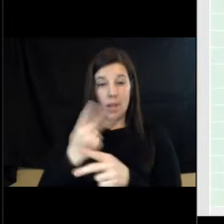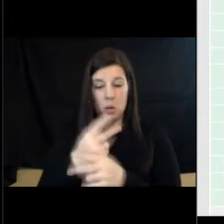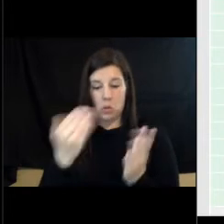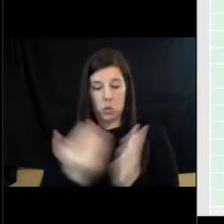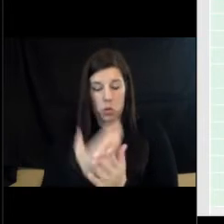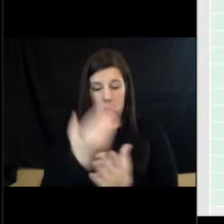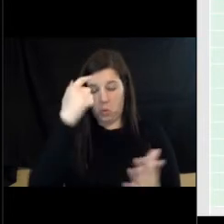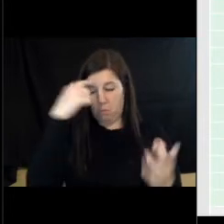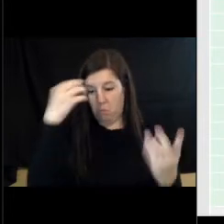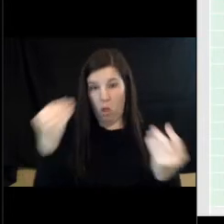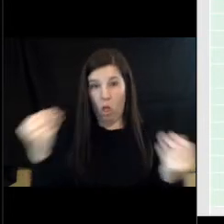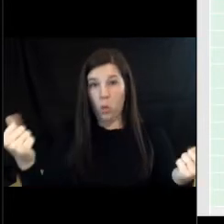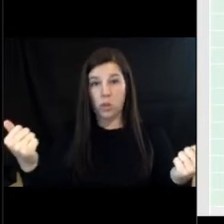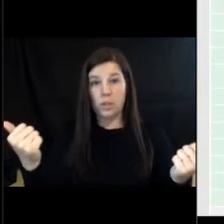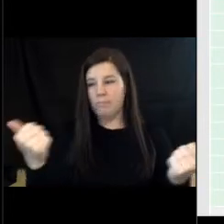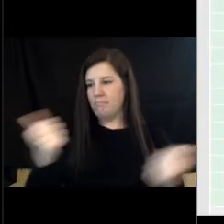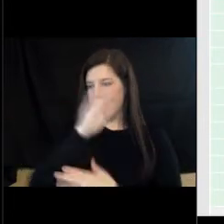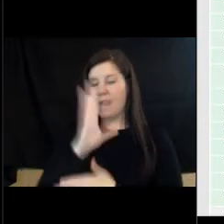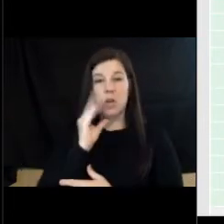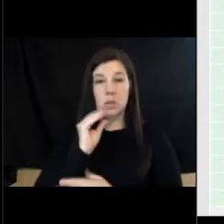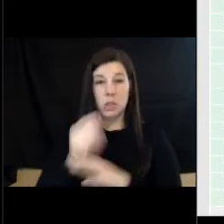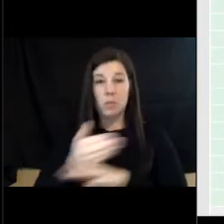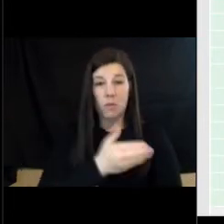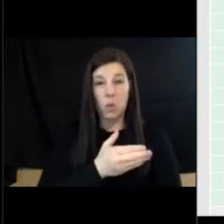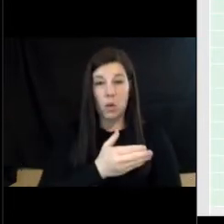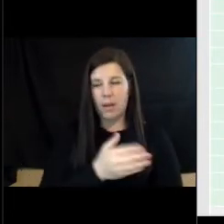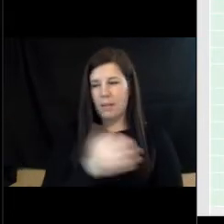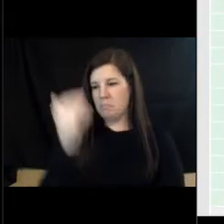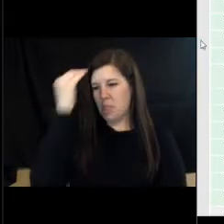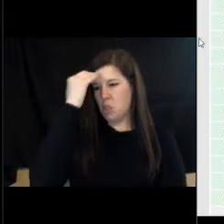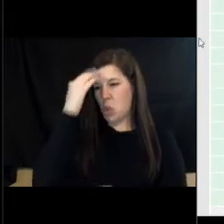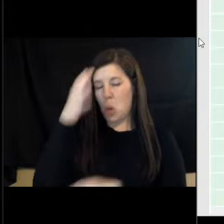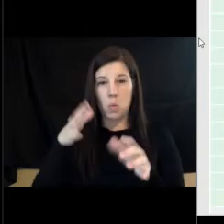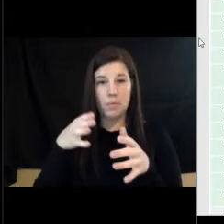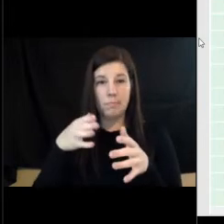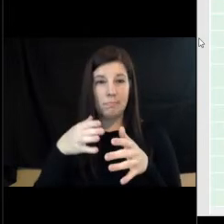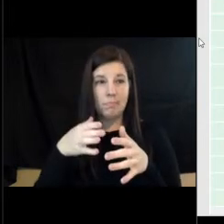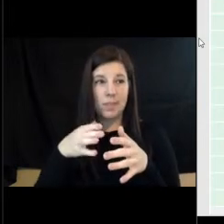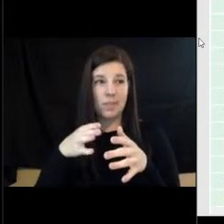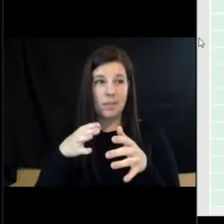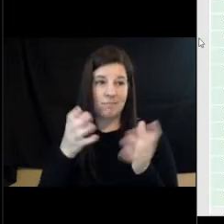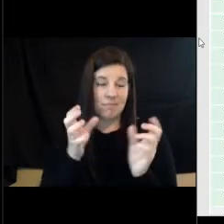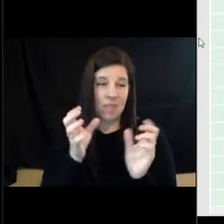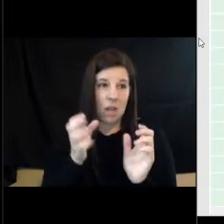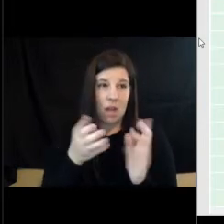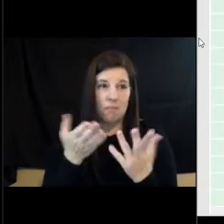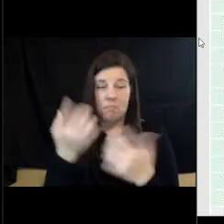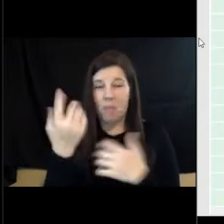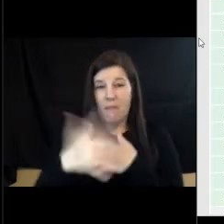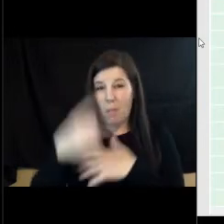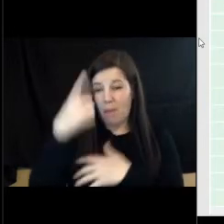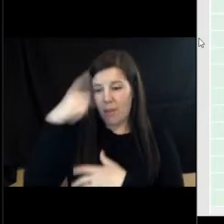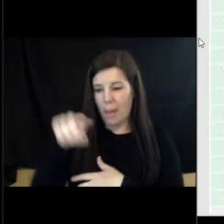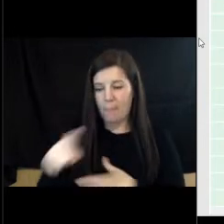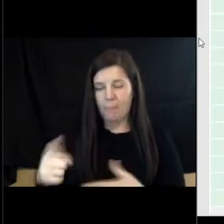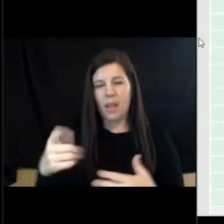students have never even experienced before or knew was available to them. And so having had that access really gave them some new